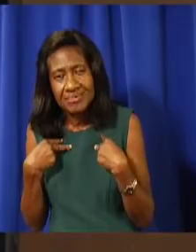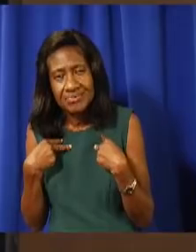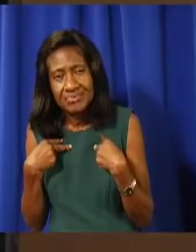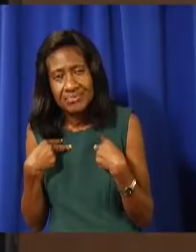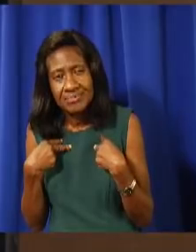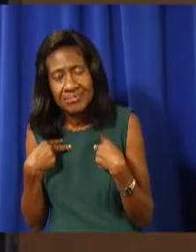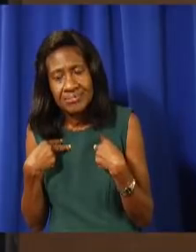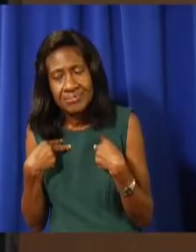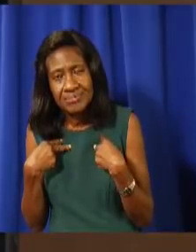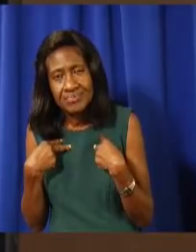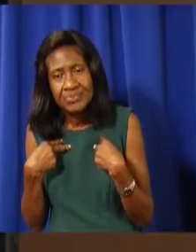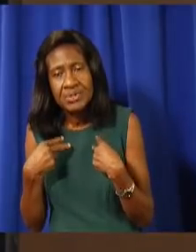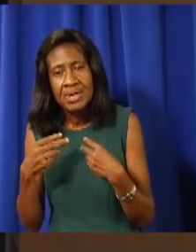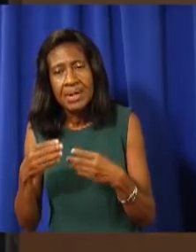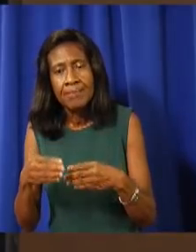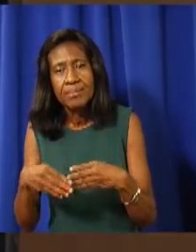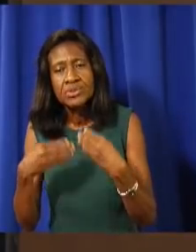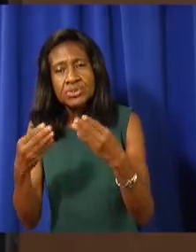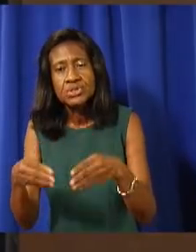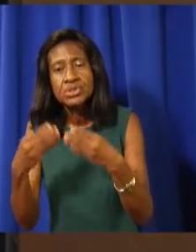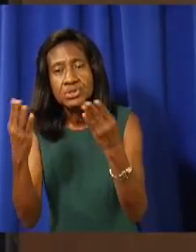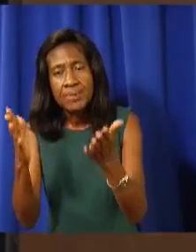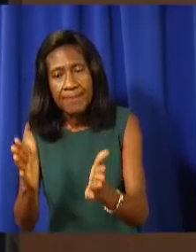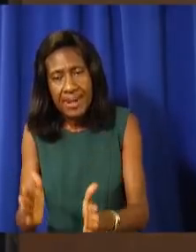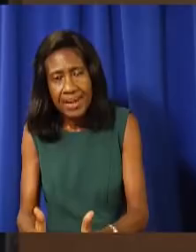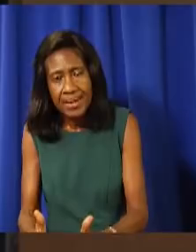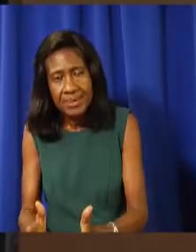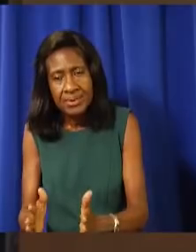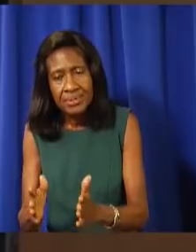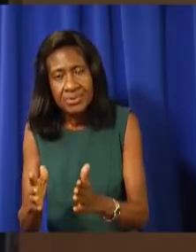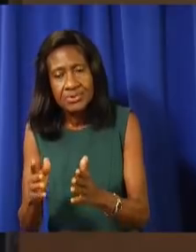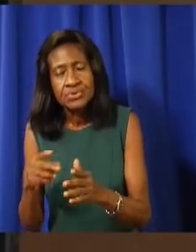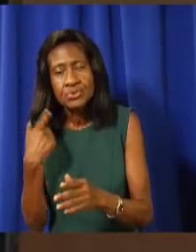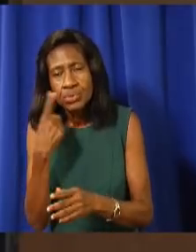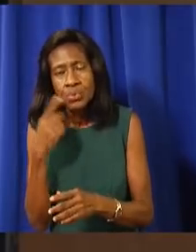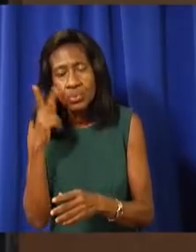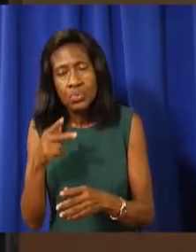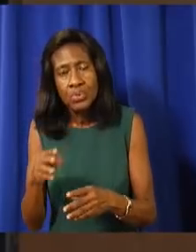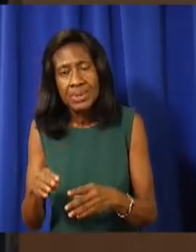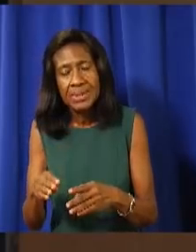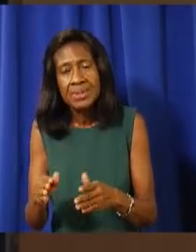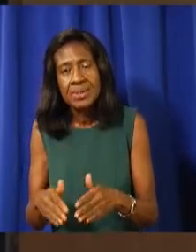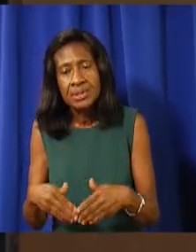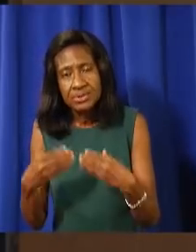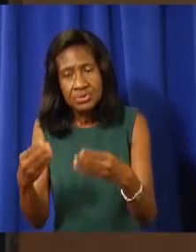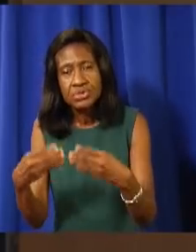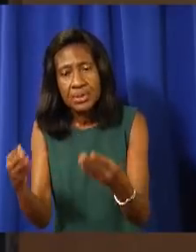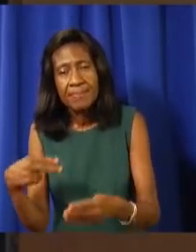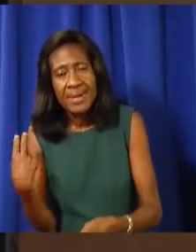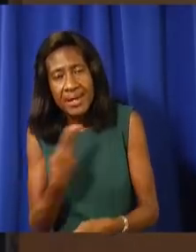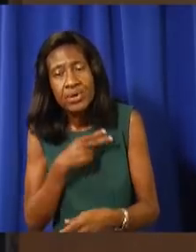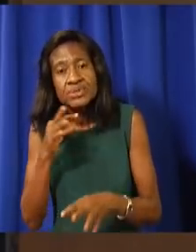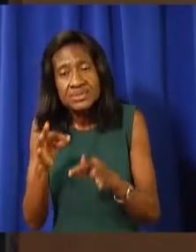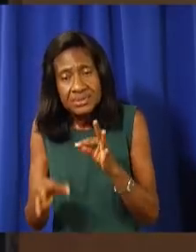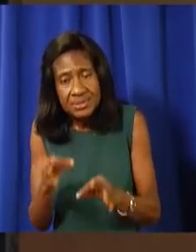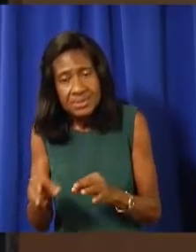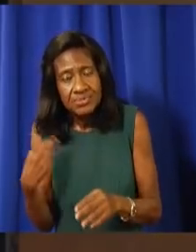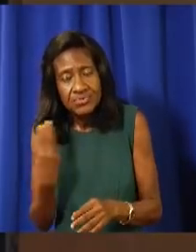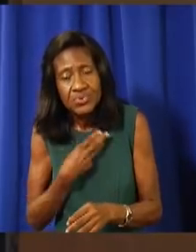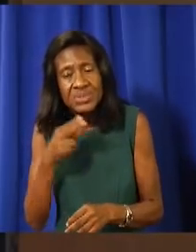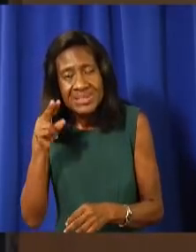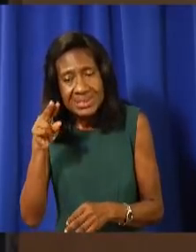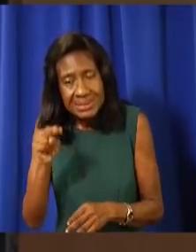providers to supply those ventilators in the case we need it, but we feel confident that a 42 ventilator,